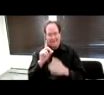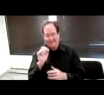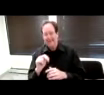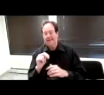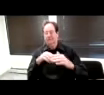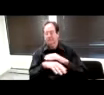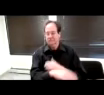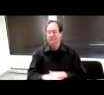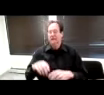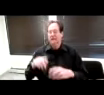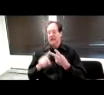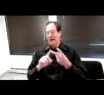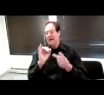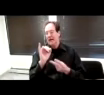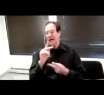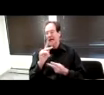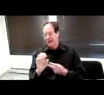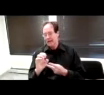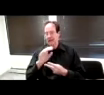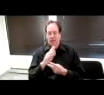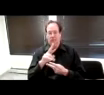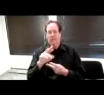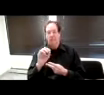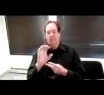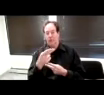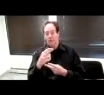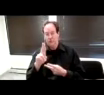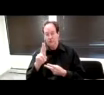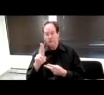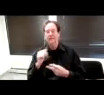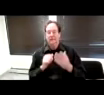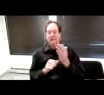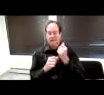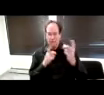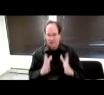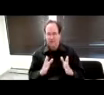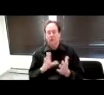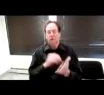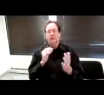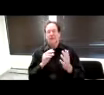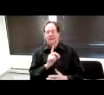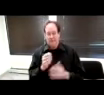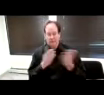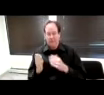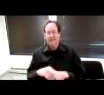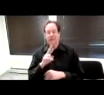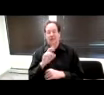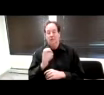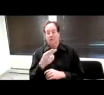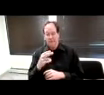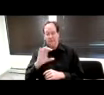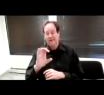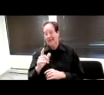Ike Bruchot, Broshu, the Assistant Director of Student Disability Services, Rich Collegero, Accessibility